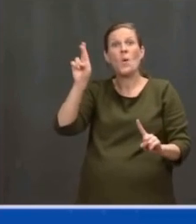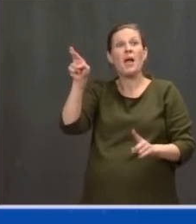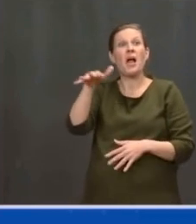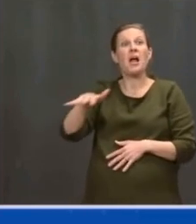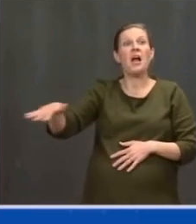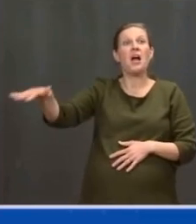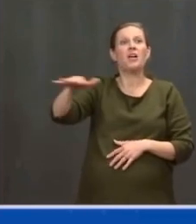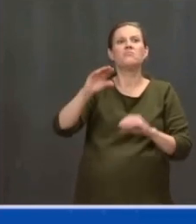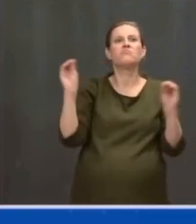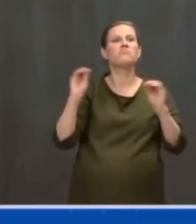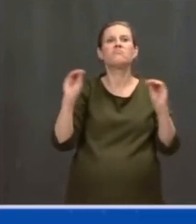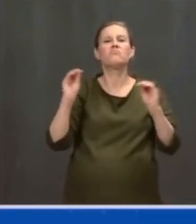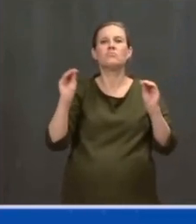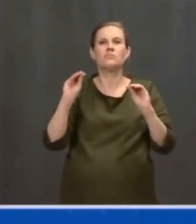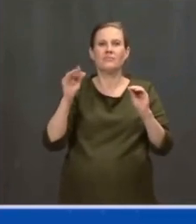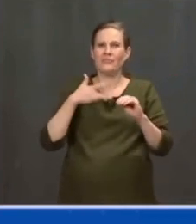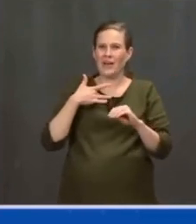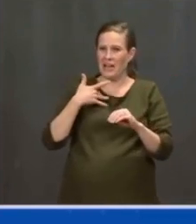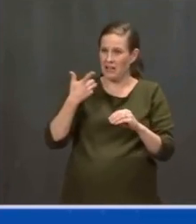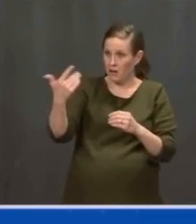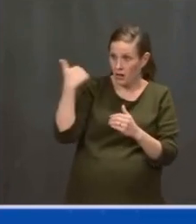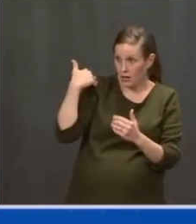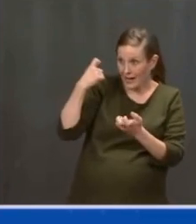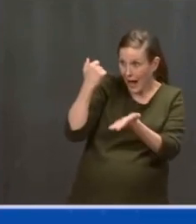They know China and other countries are eating our lunch.